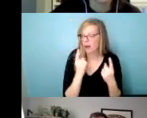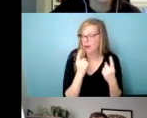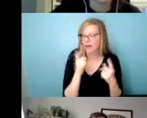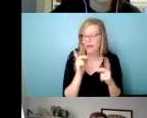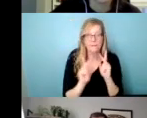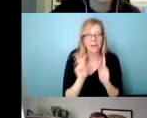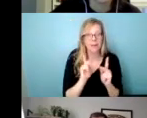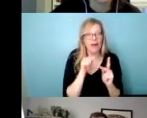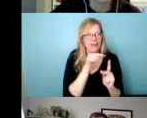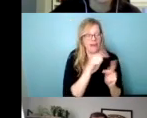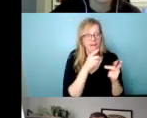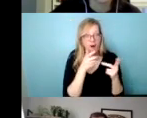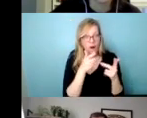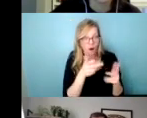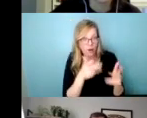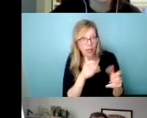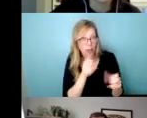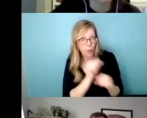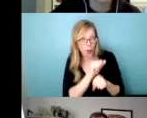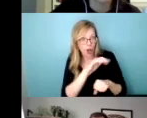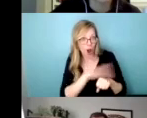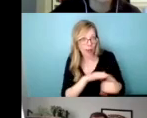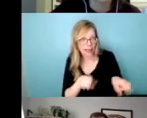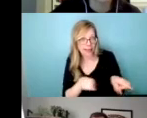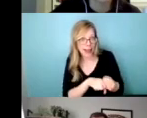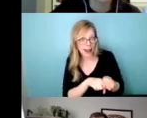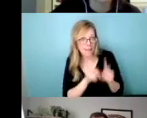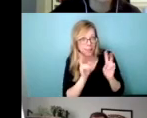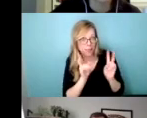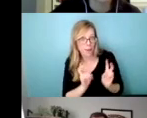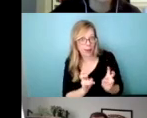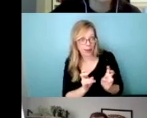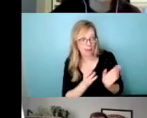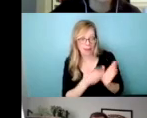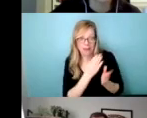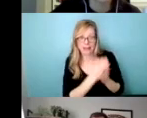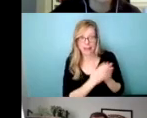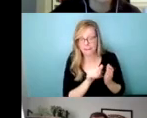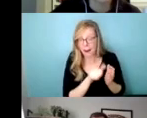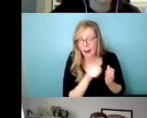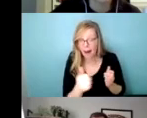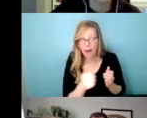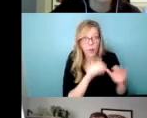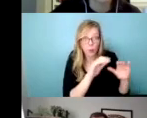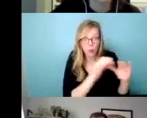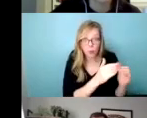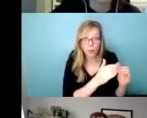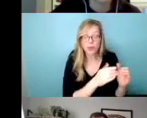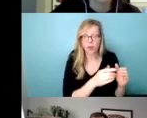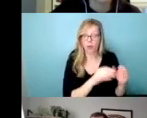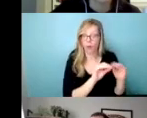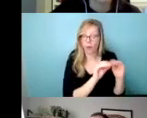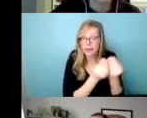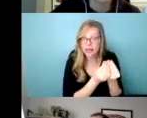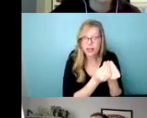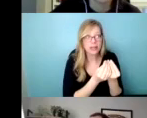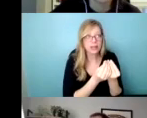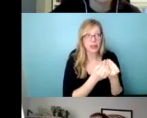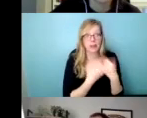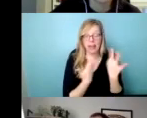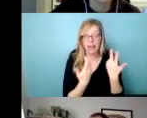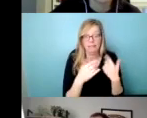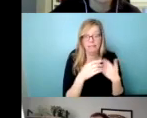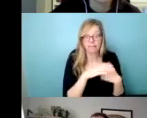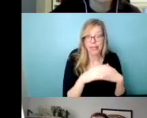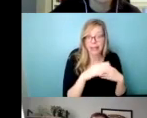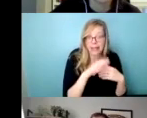people that are already working on this? Are there coalitions or groups out there in our city, in our province, across the country, internationally that are doing this